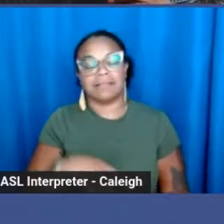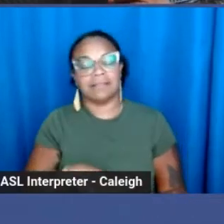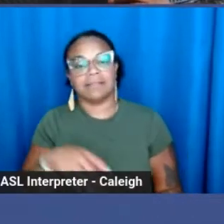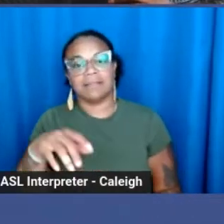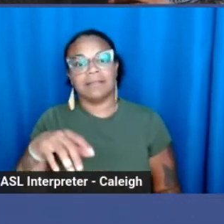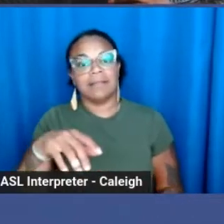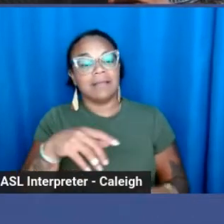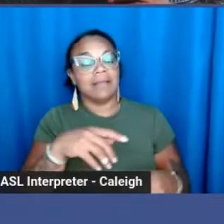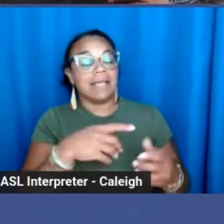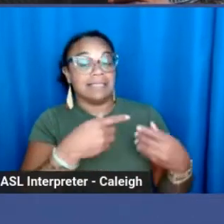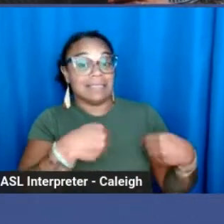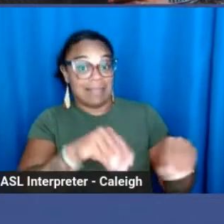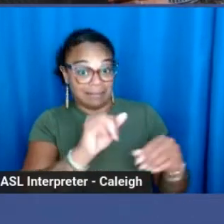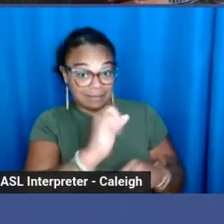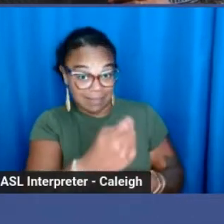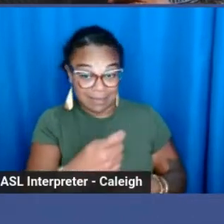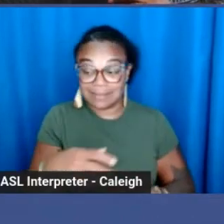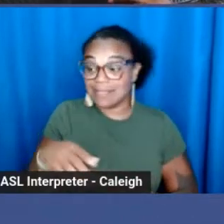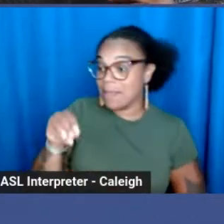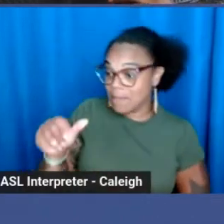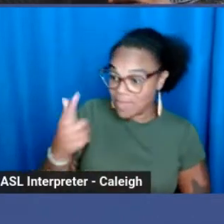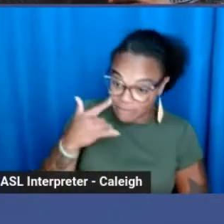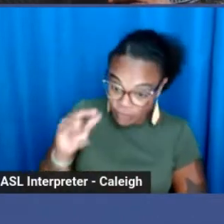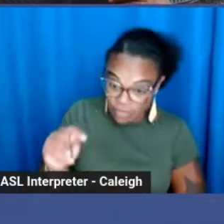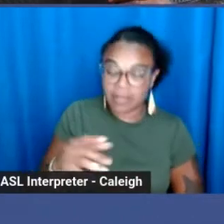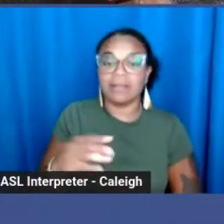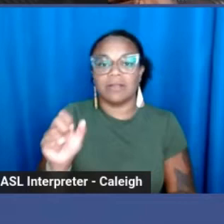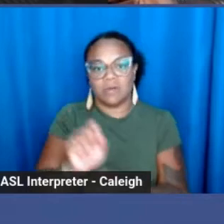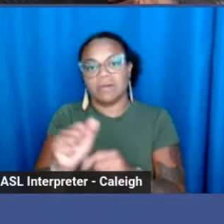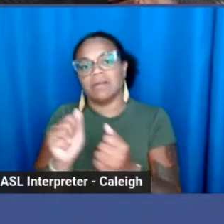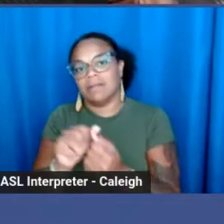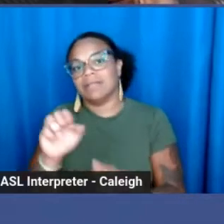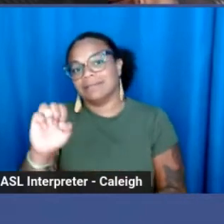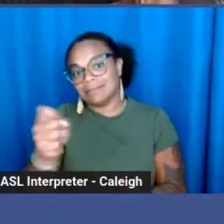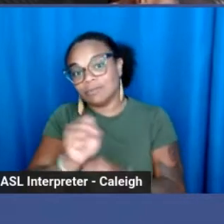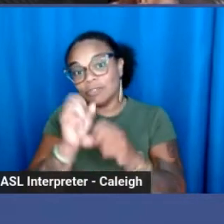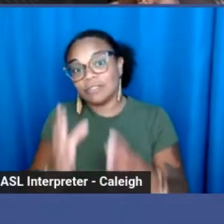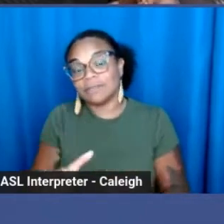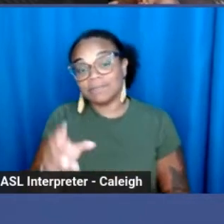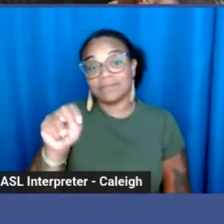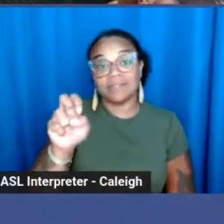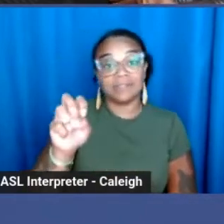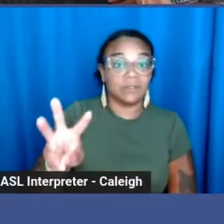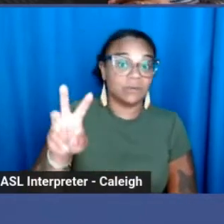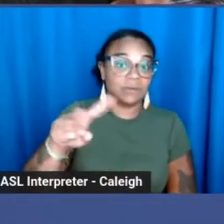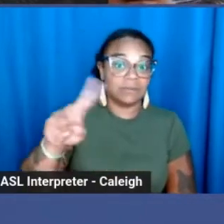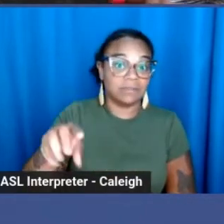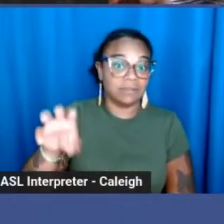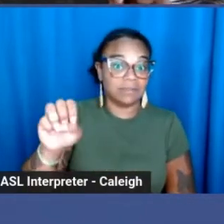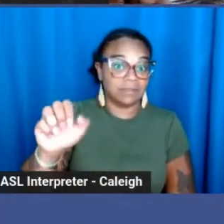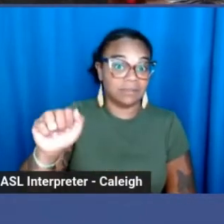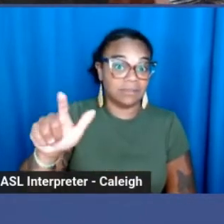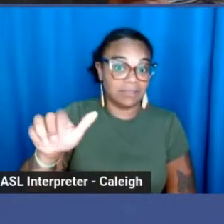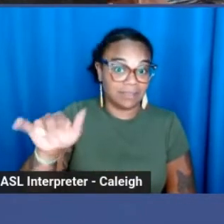working with sex workers. New Zealand decriminalized prostitution in 2003.